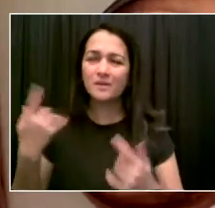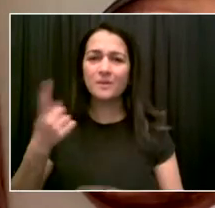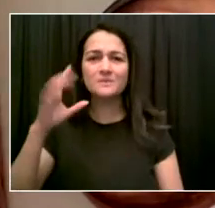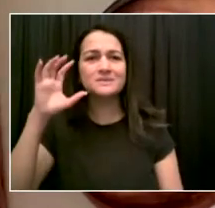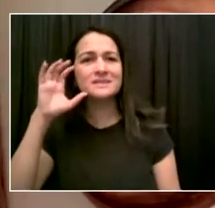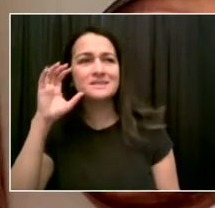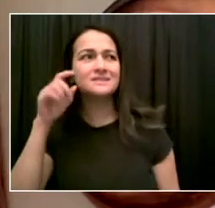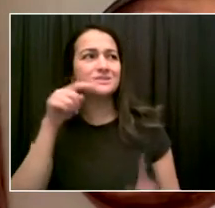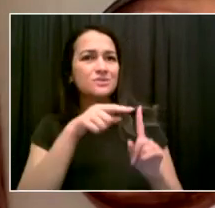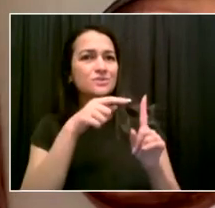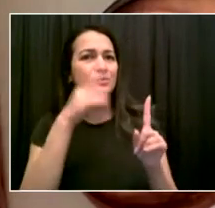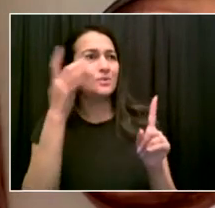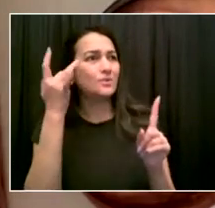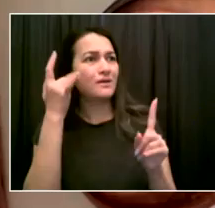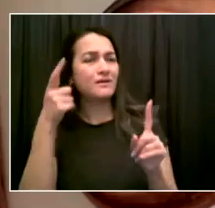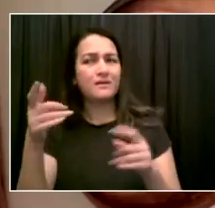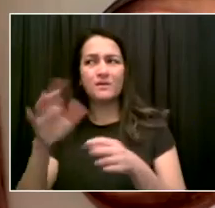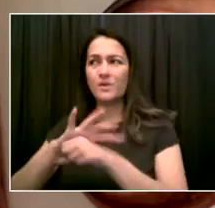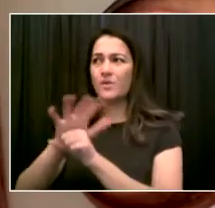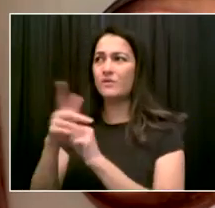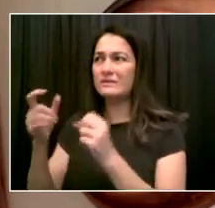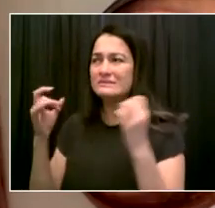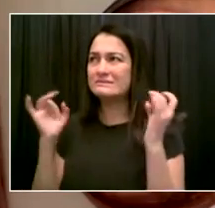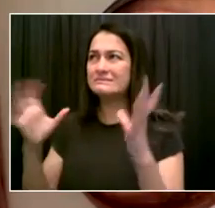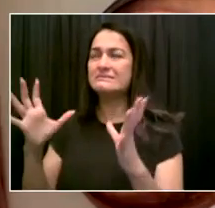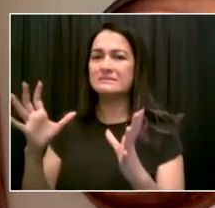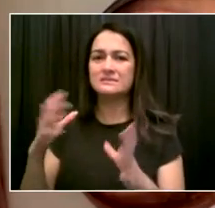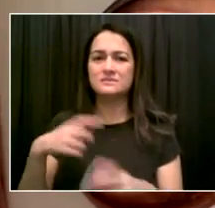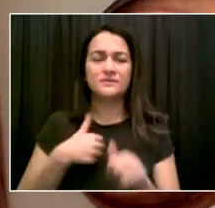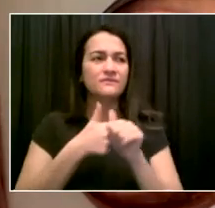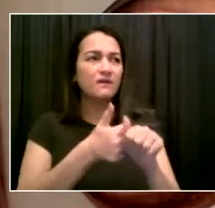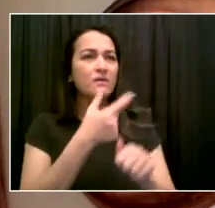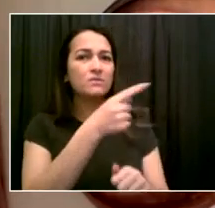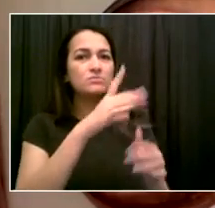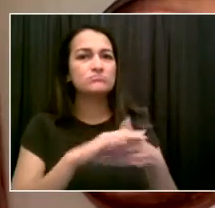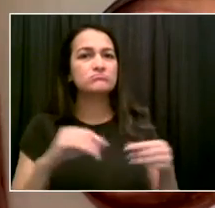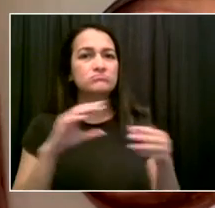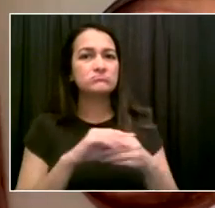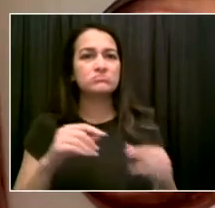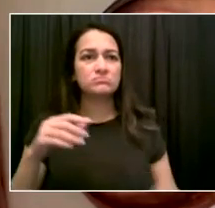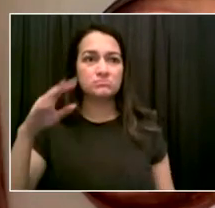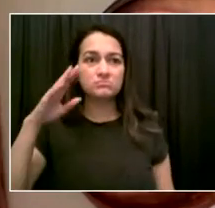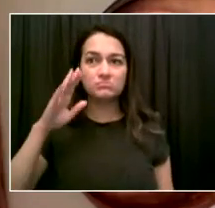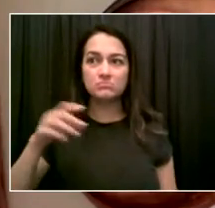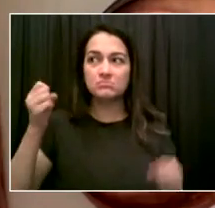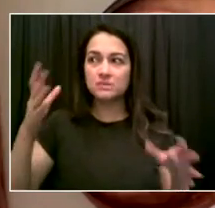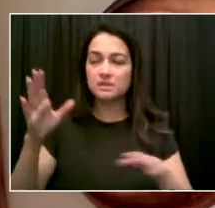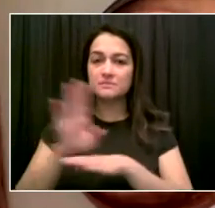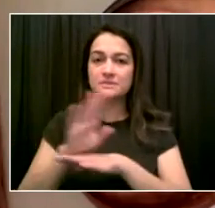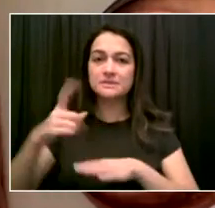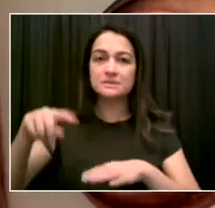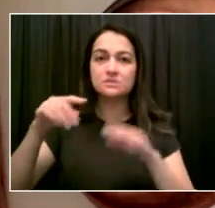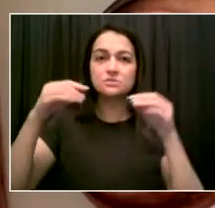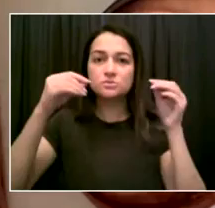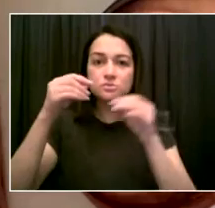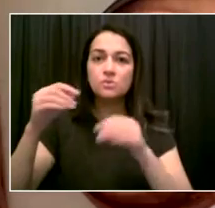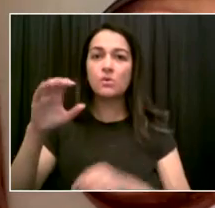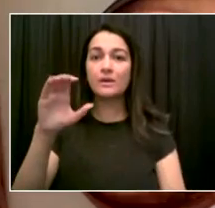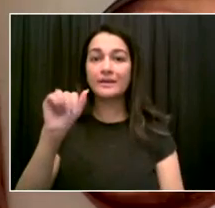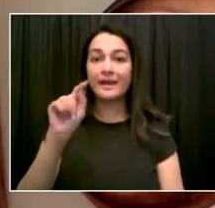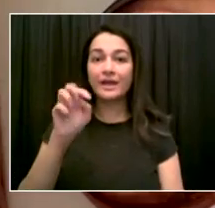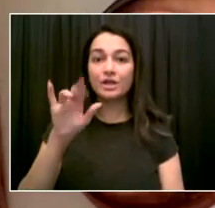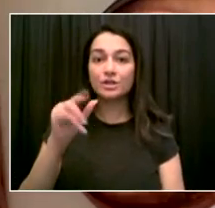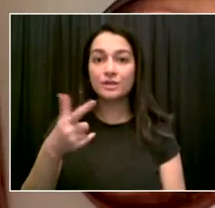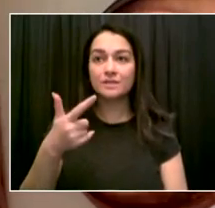recession, no business hardship I have ever faced. And it took the lives of our colleagues, it took the lives of friends,